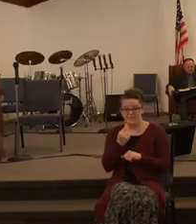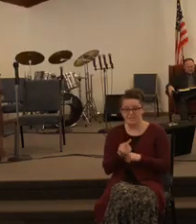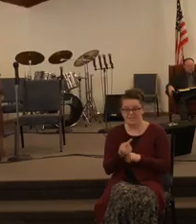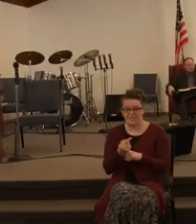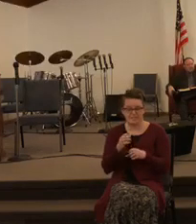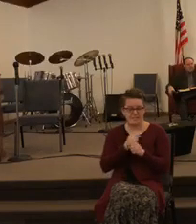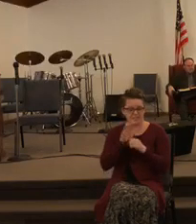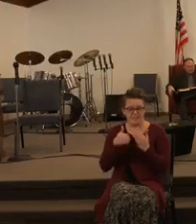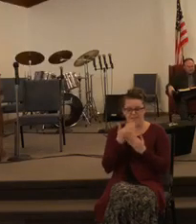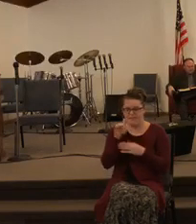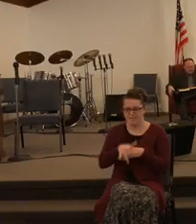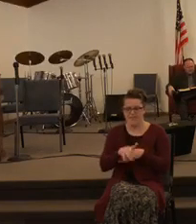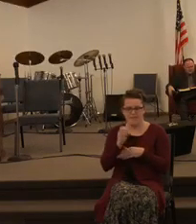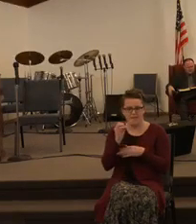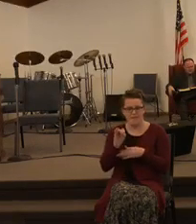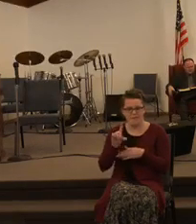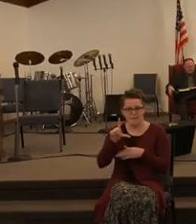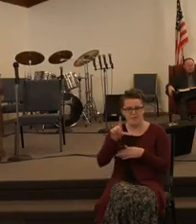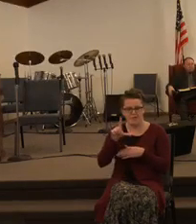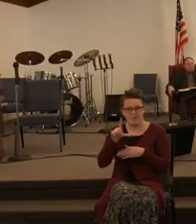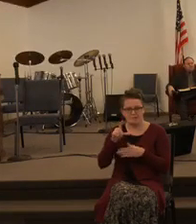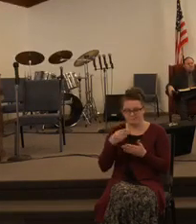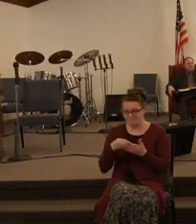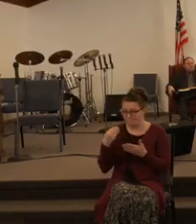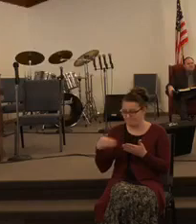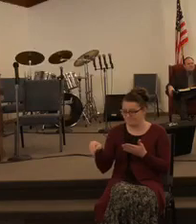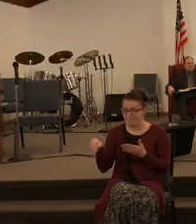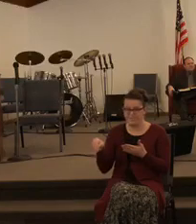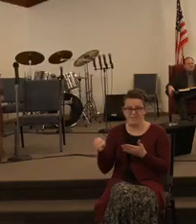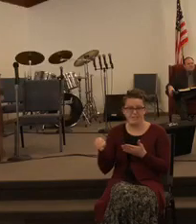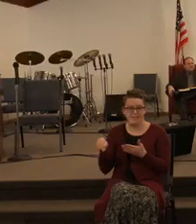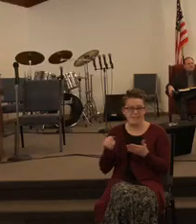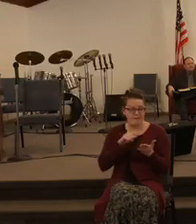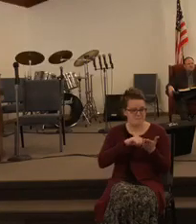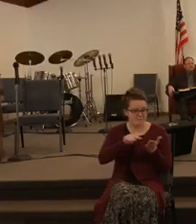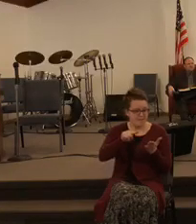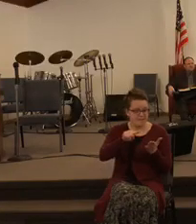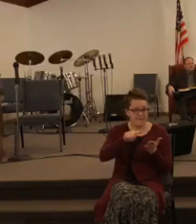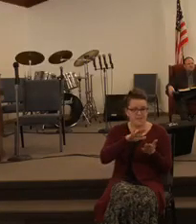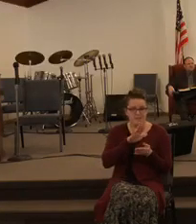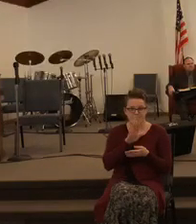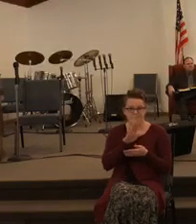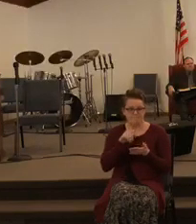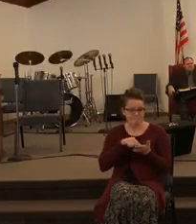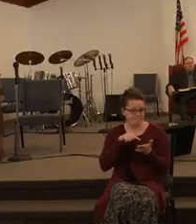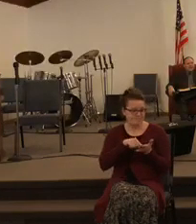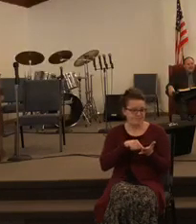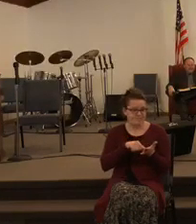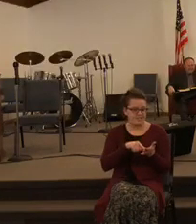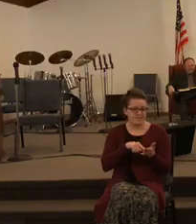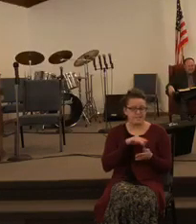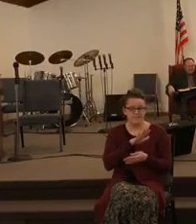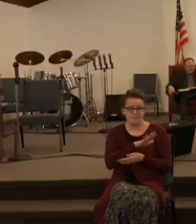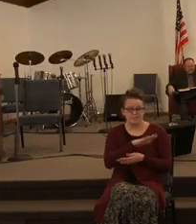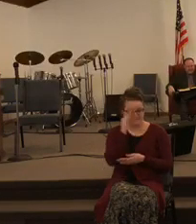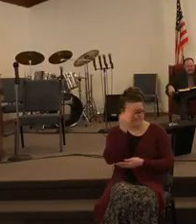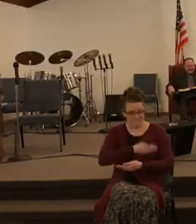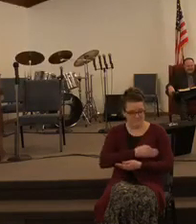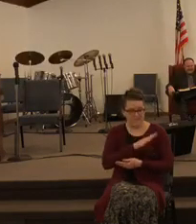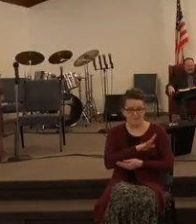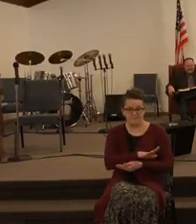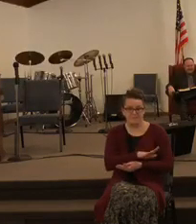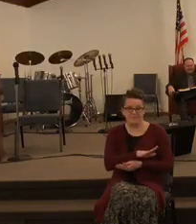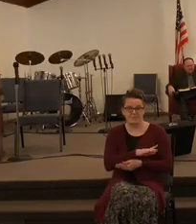oil and you go sell it and you go pay your debt and you and your sons live in peace and in rest